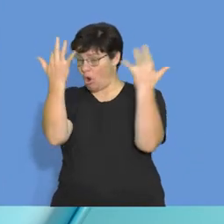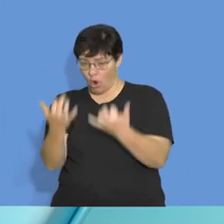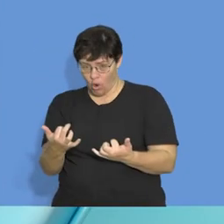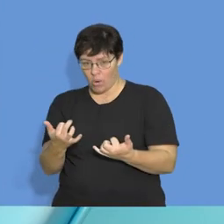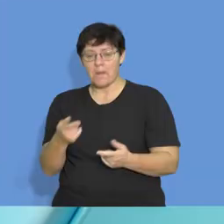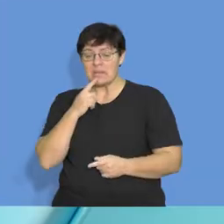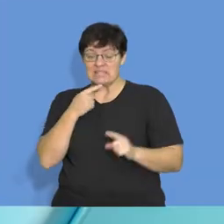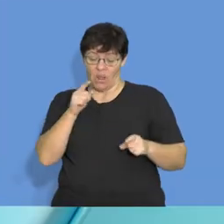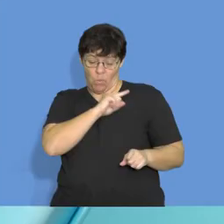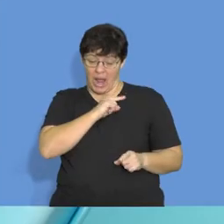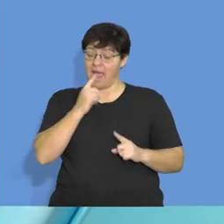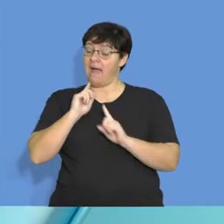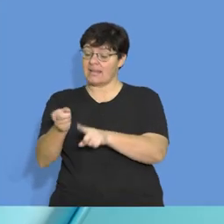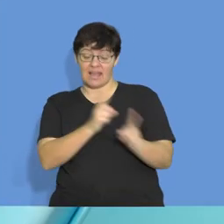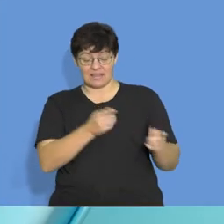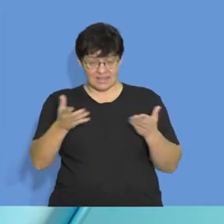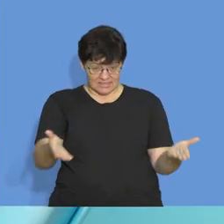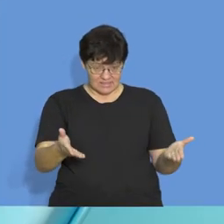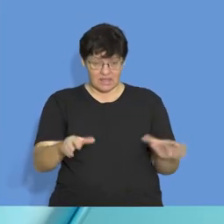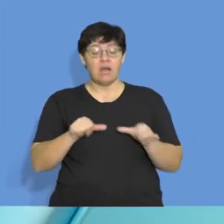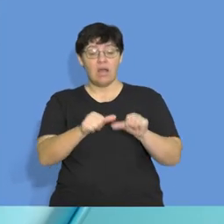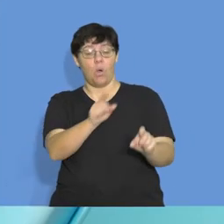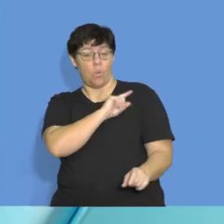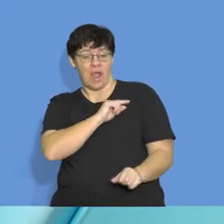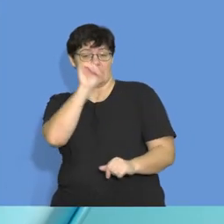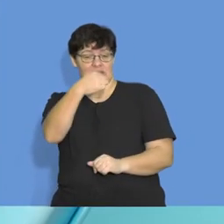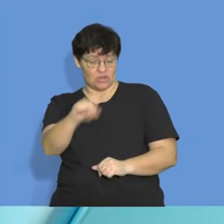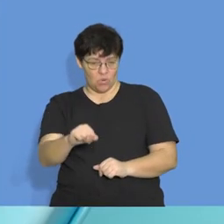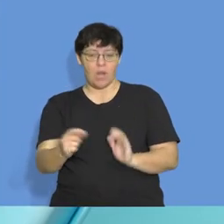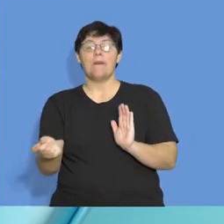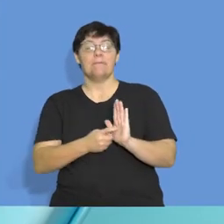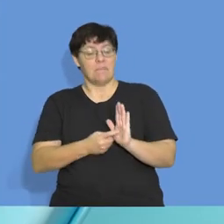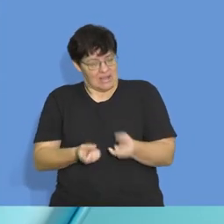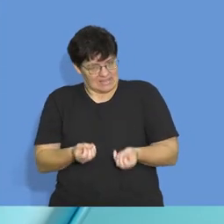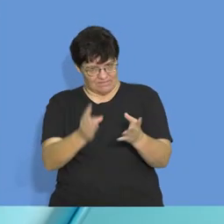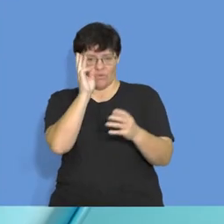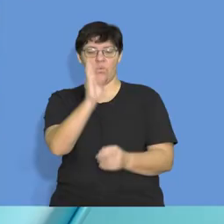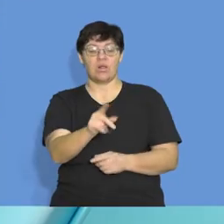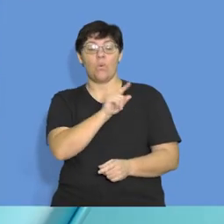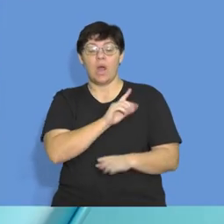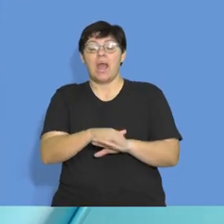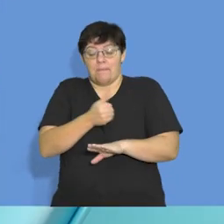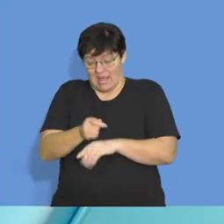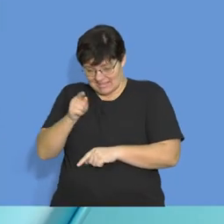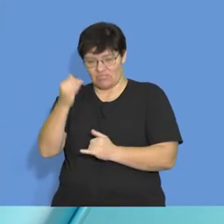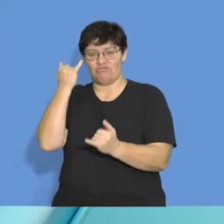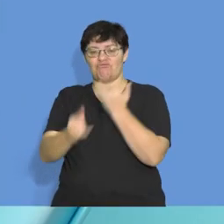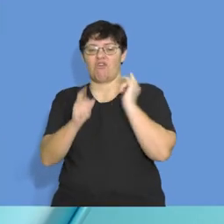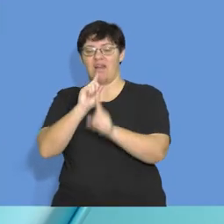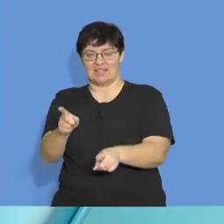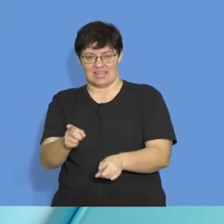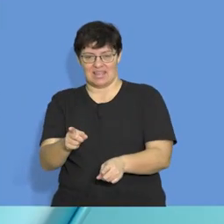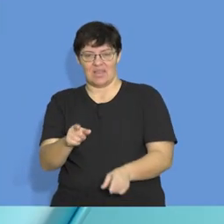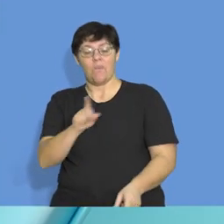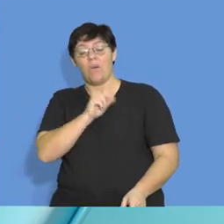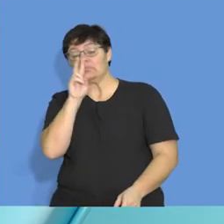your answer, you will get rewarded, marks will be allocated to that incorrect answer based on